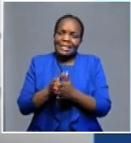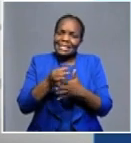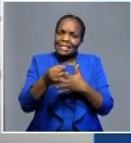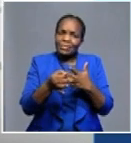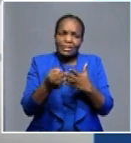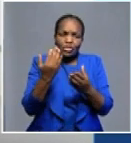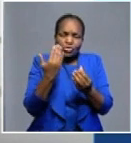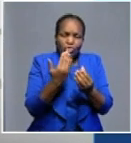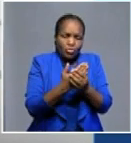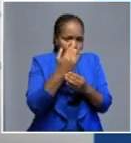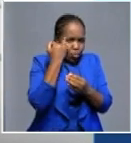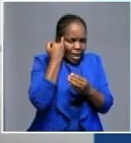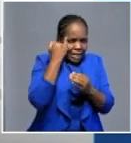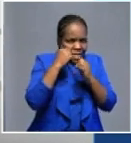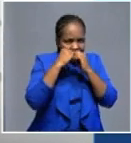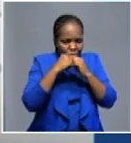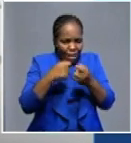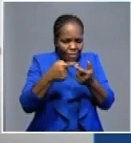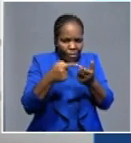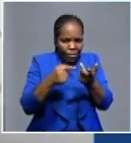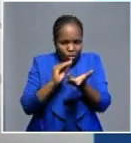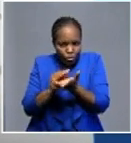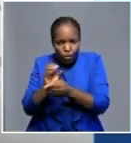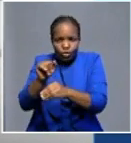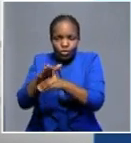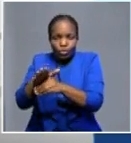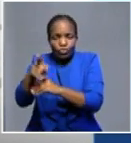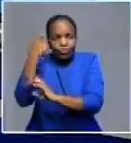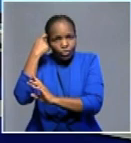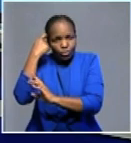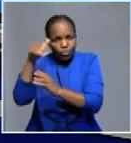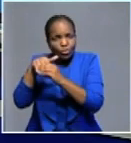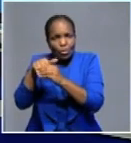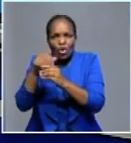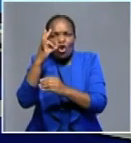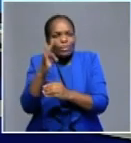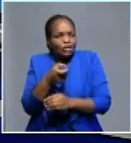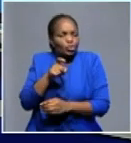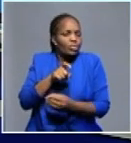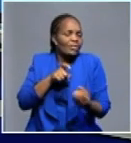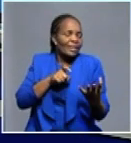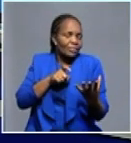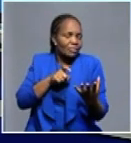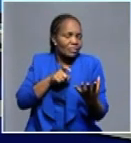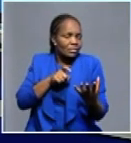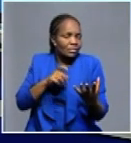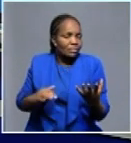mitigations that you have given the line ministry and percentage, perhaps, on the price increase.